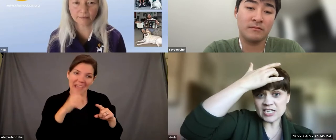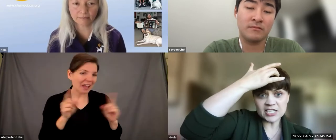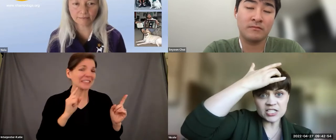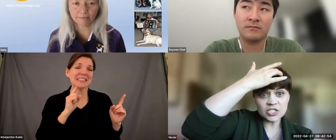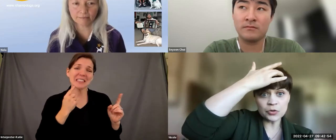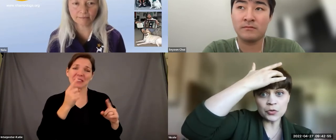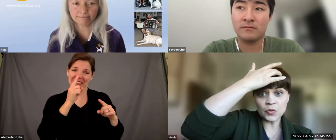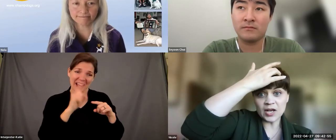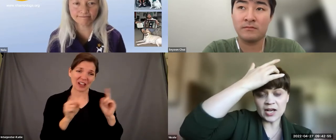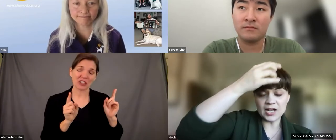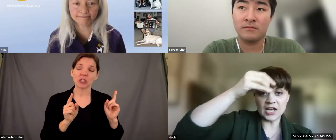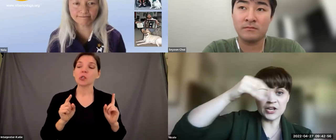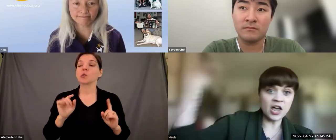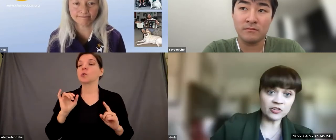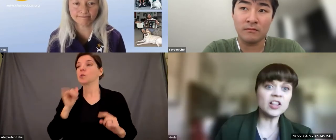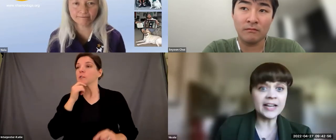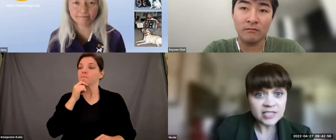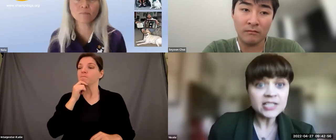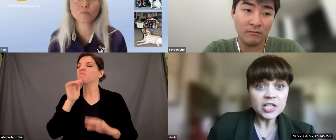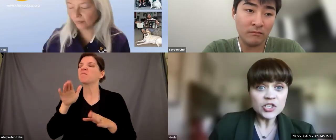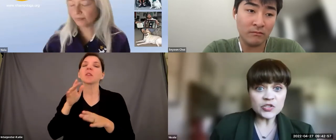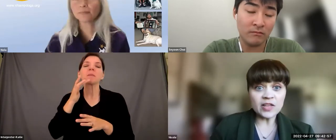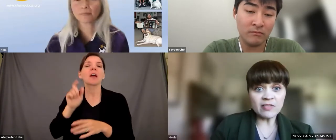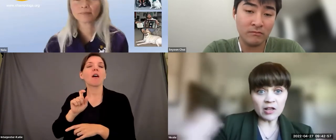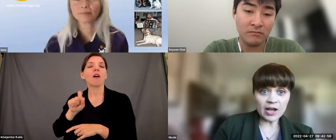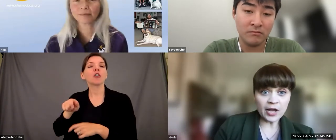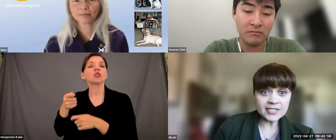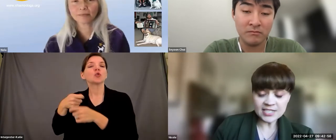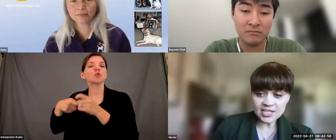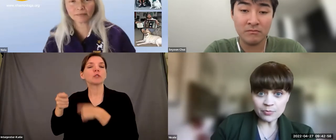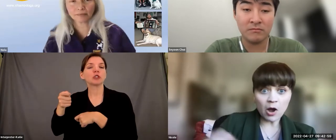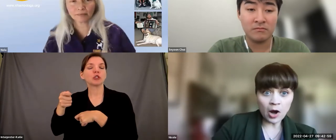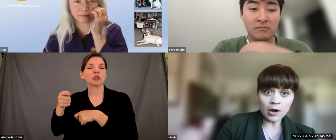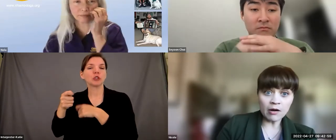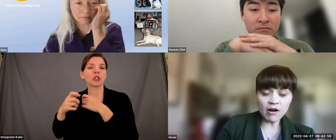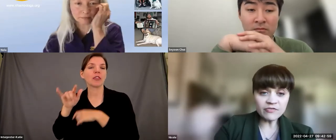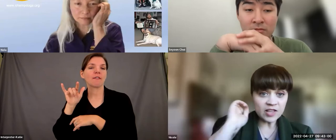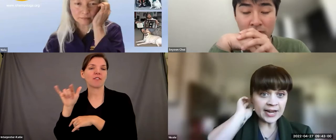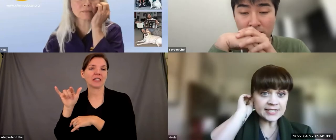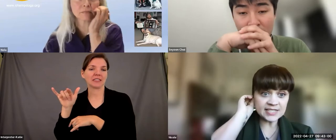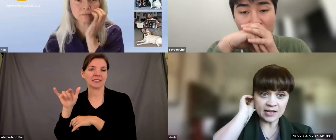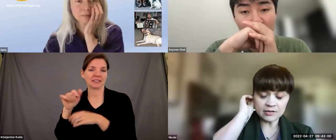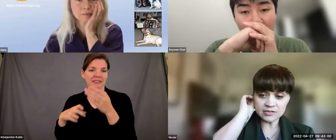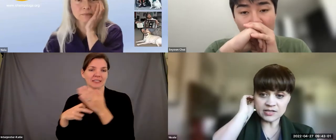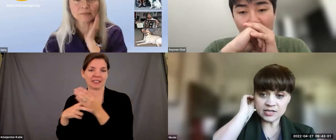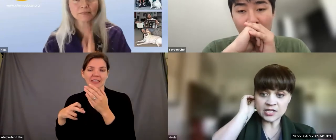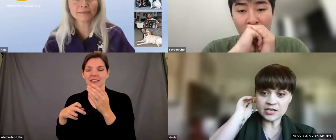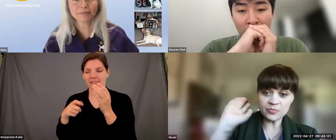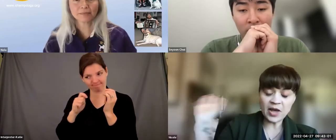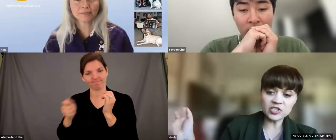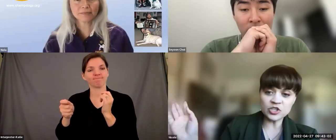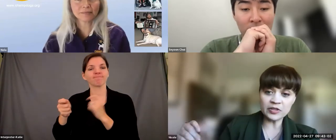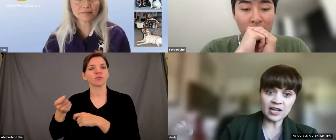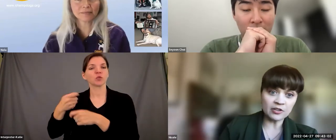tickets to another flight so they allowed us to keep our our flights and the